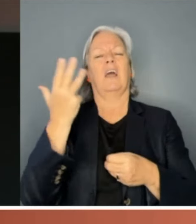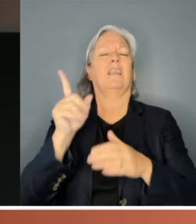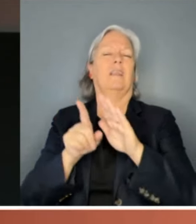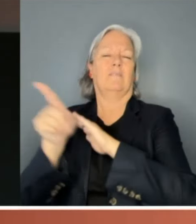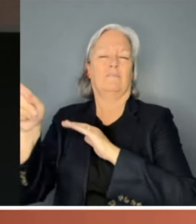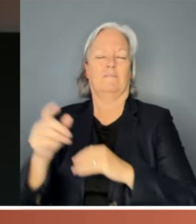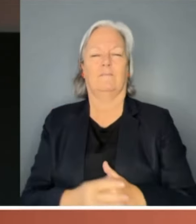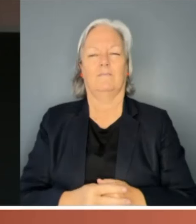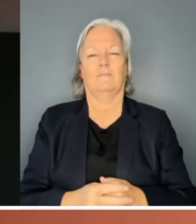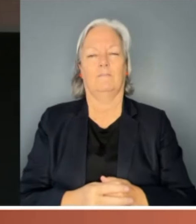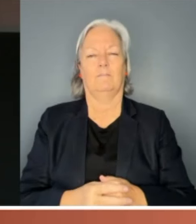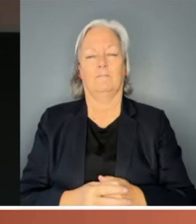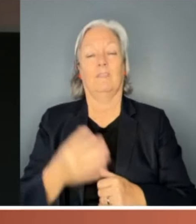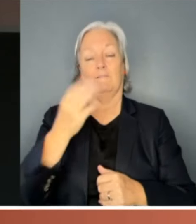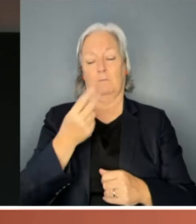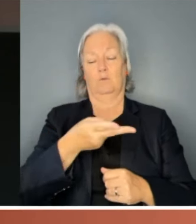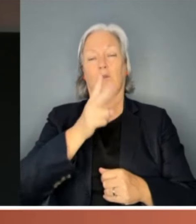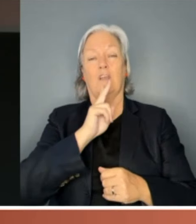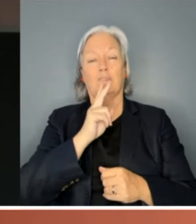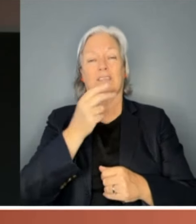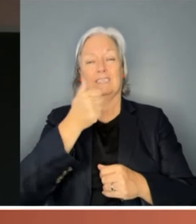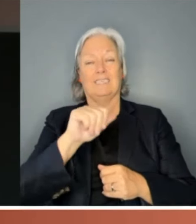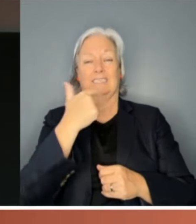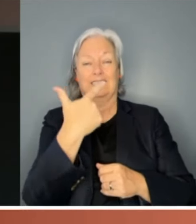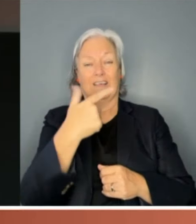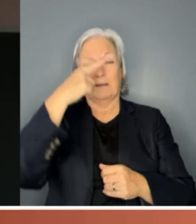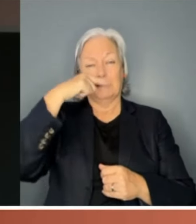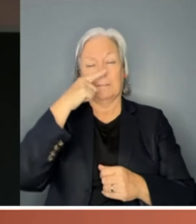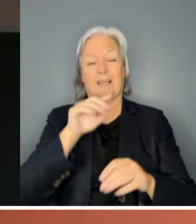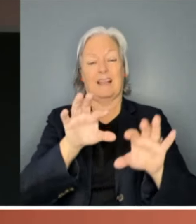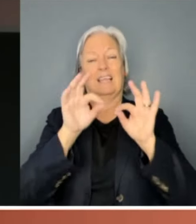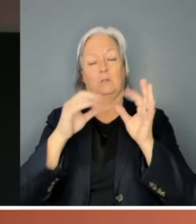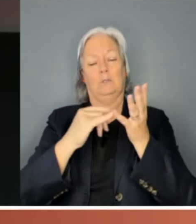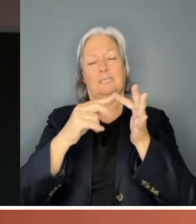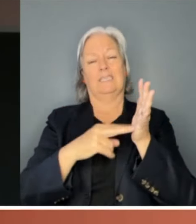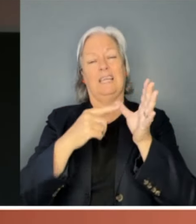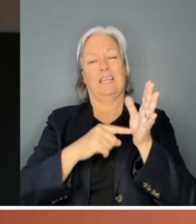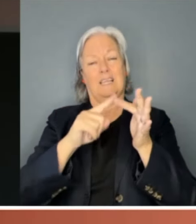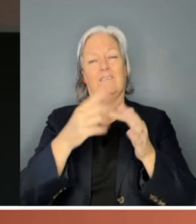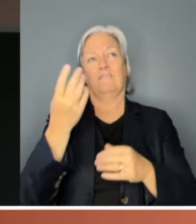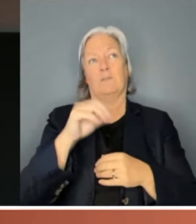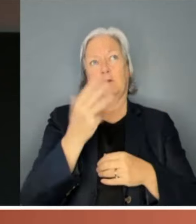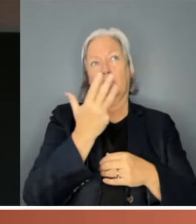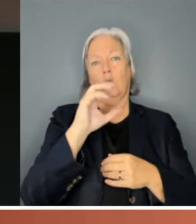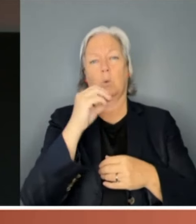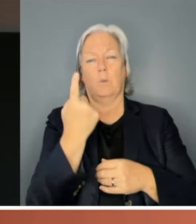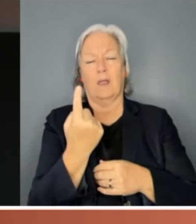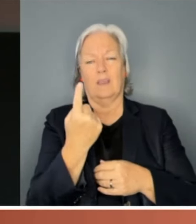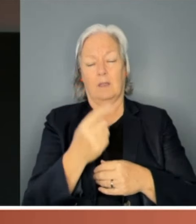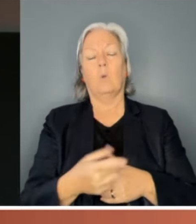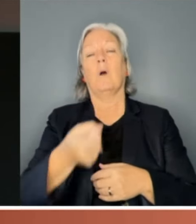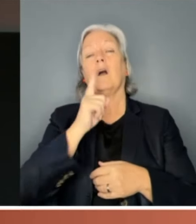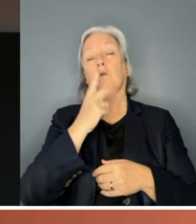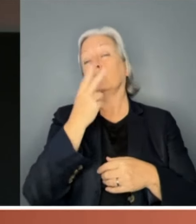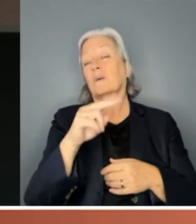Of the 267 people elected to the Senate since 1901, 124 of them